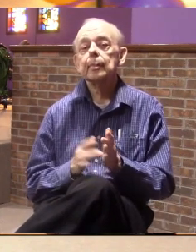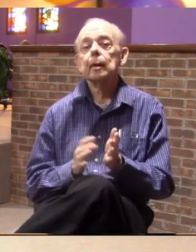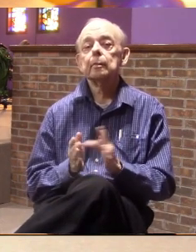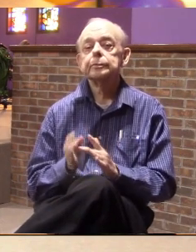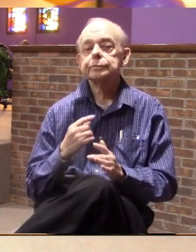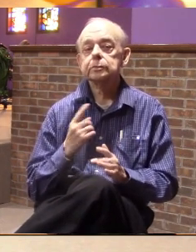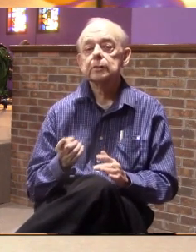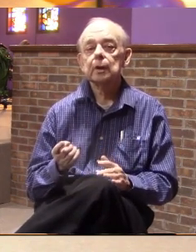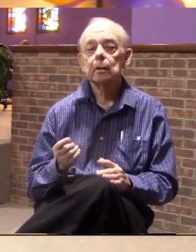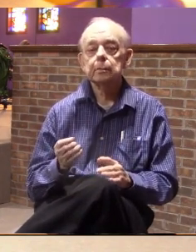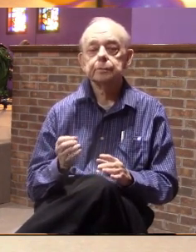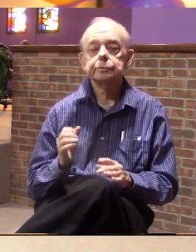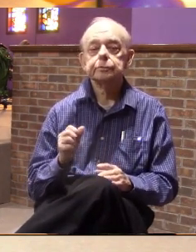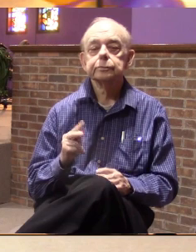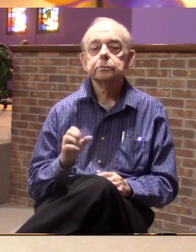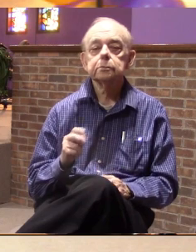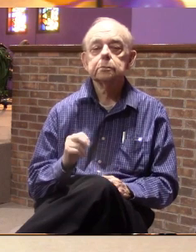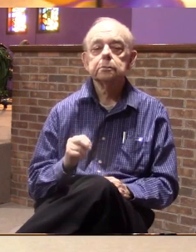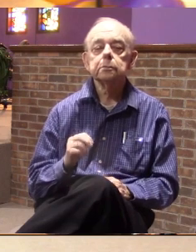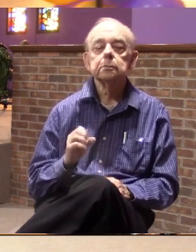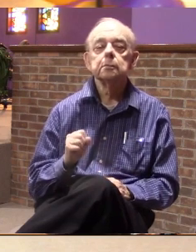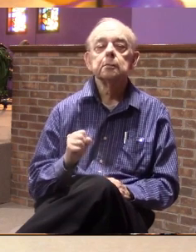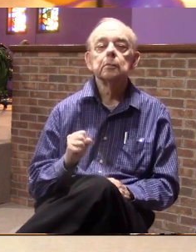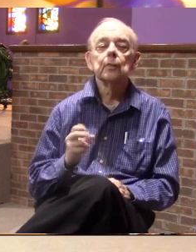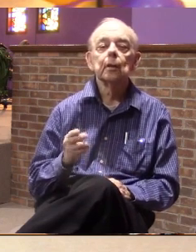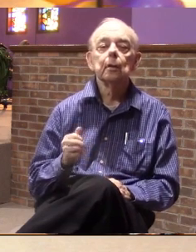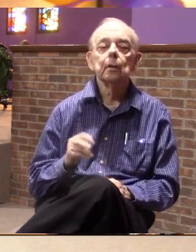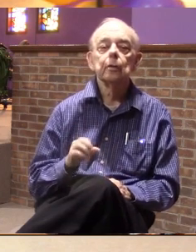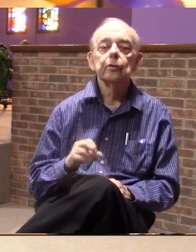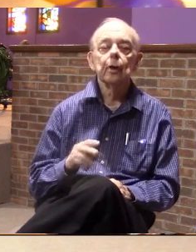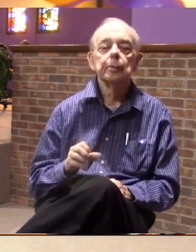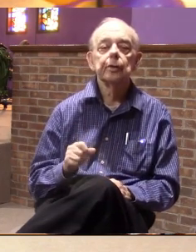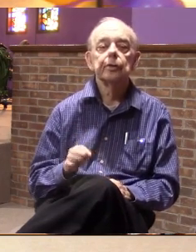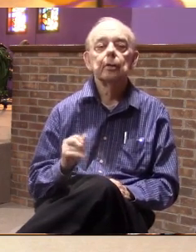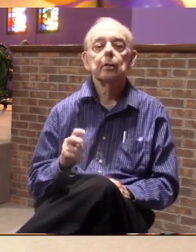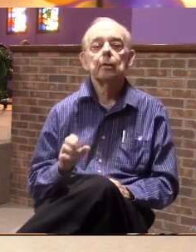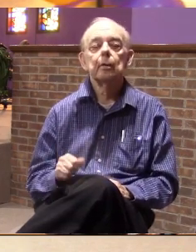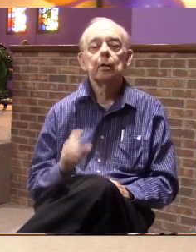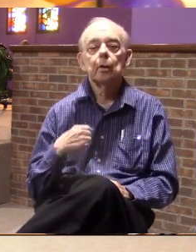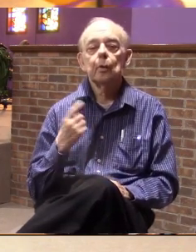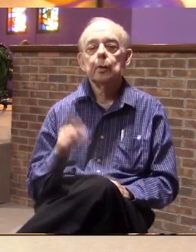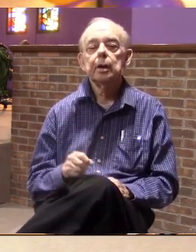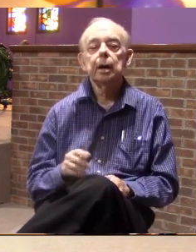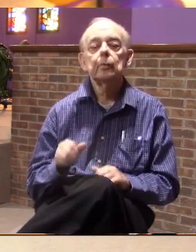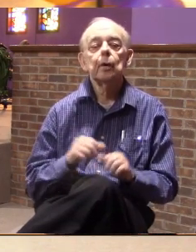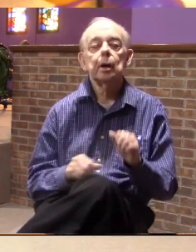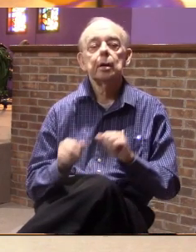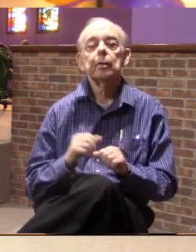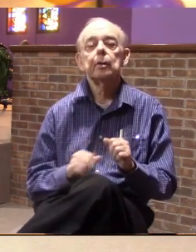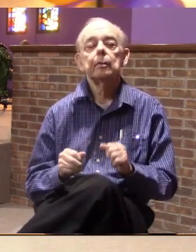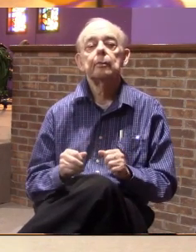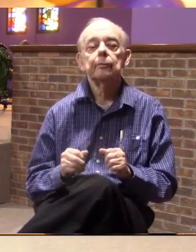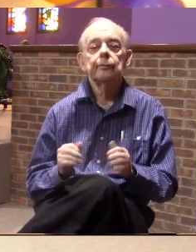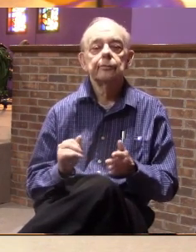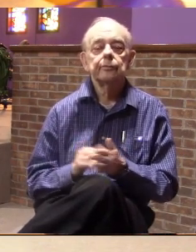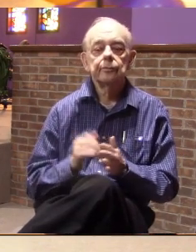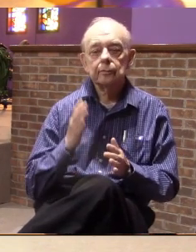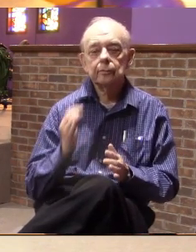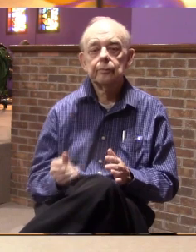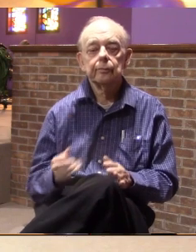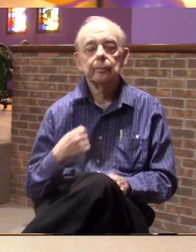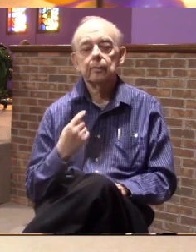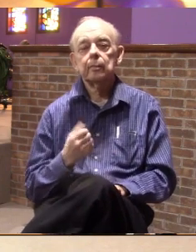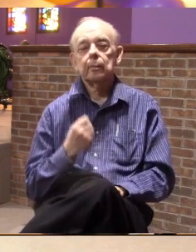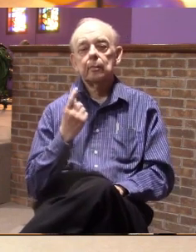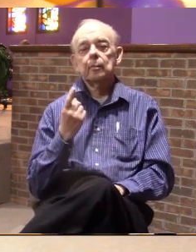Bible says that iron sharpens iron. We need each other. And that's why we